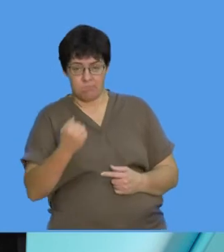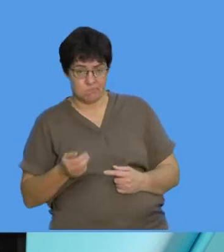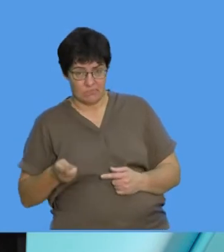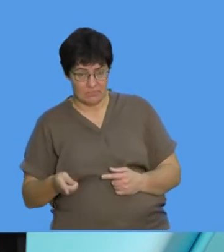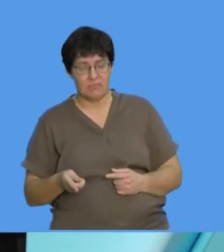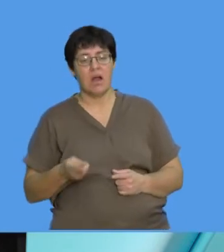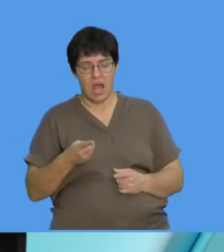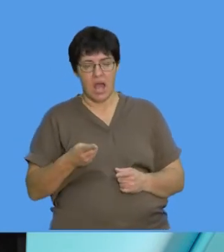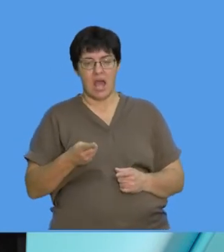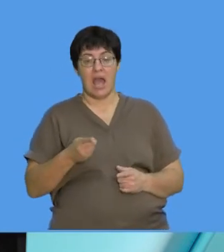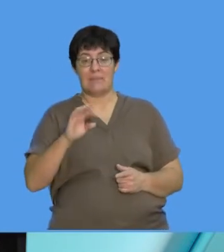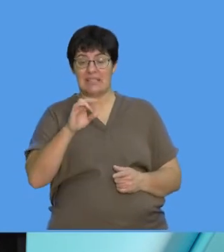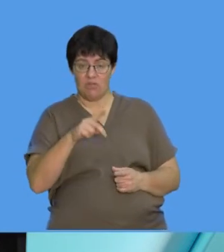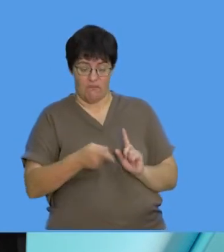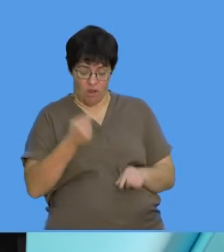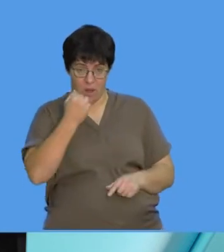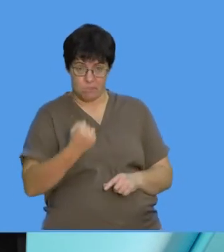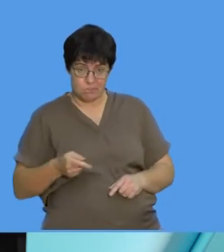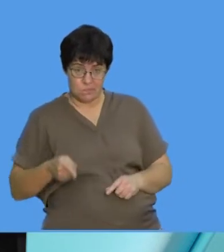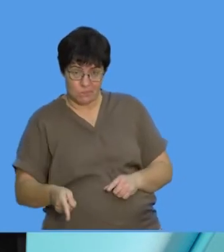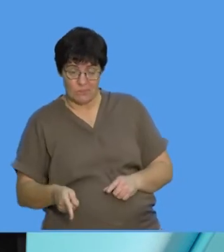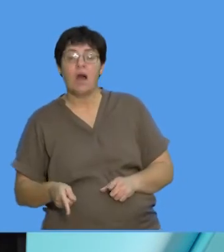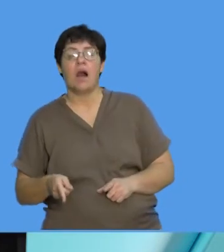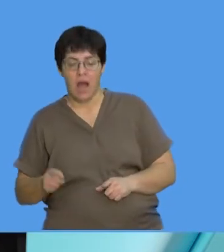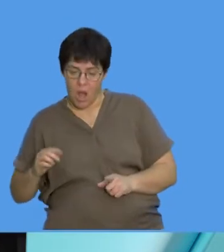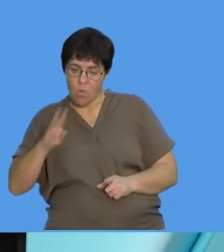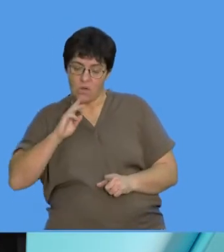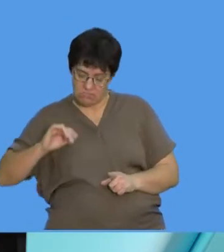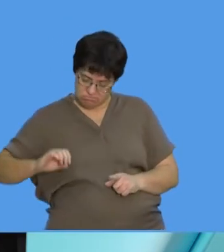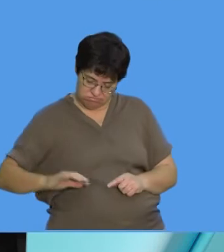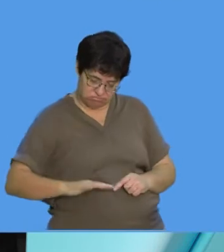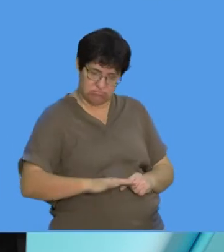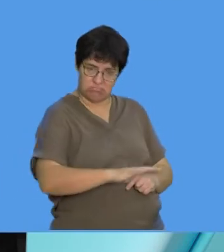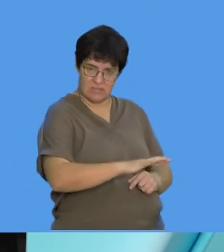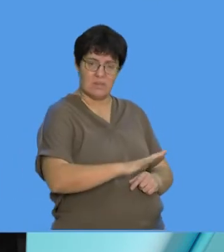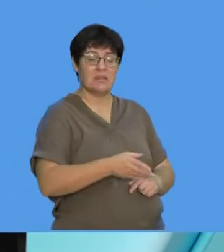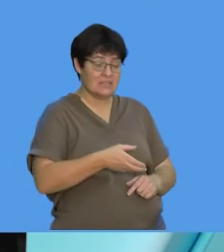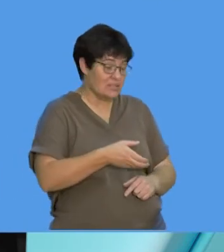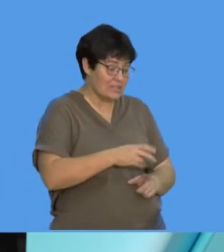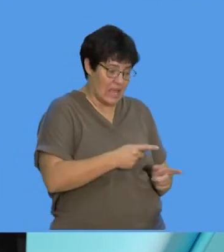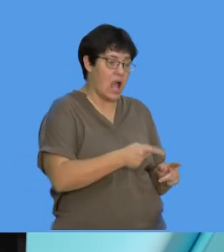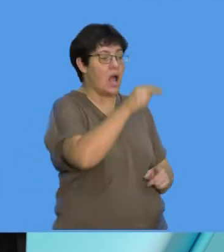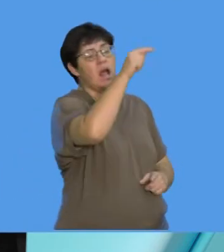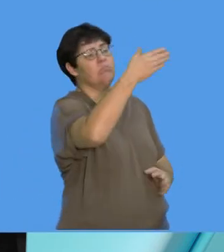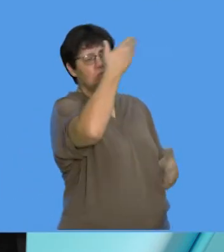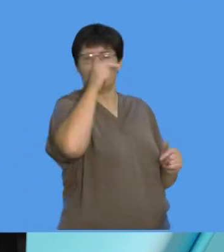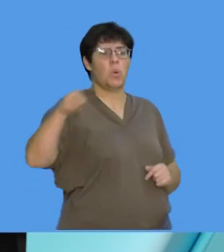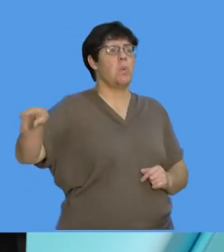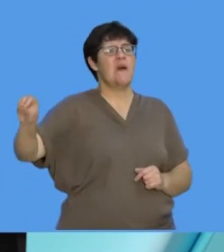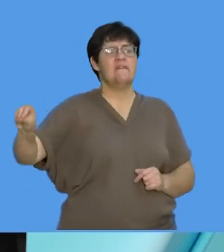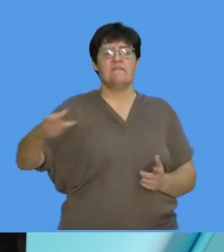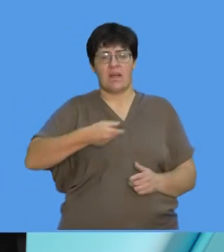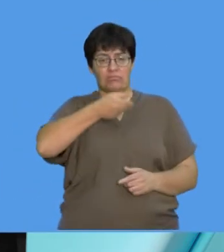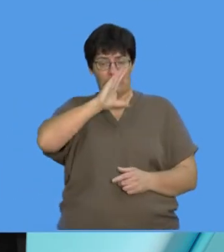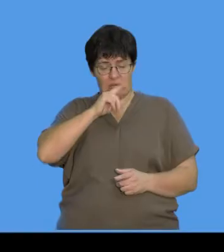And then what happens is the bacteria from the feces get into the water and it makes you very, very sick.